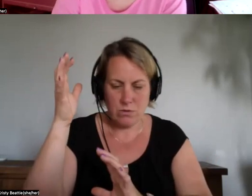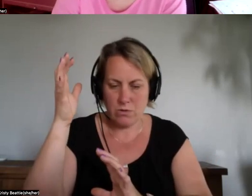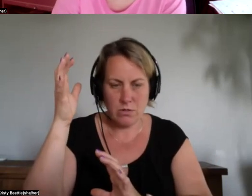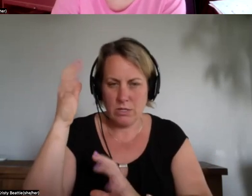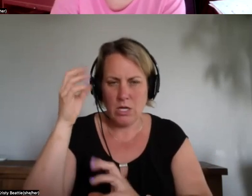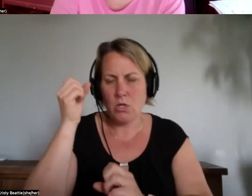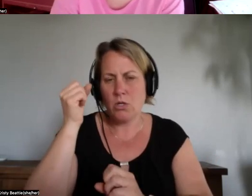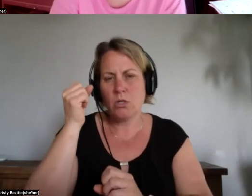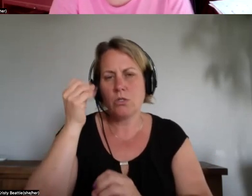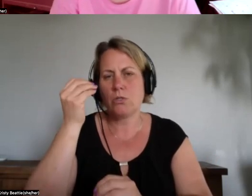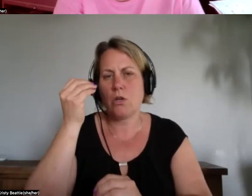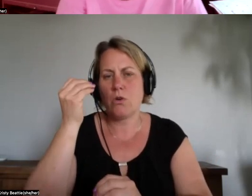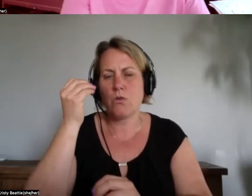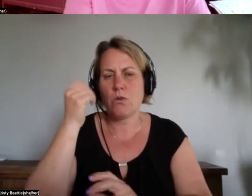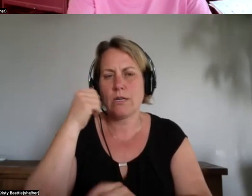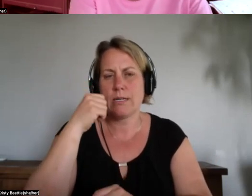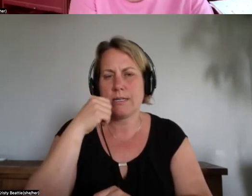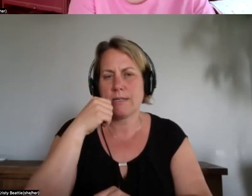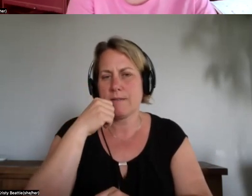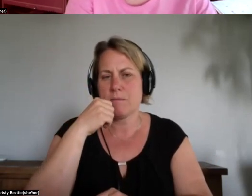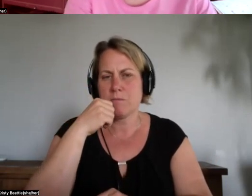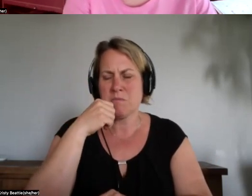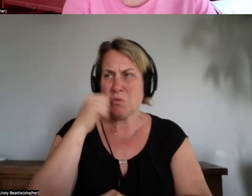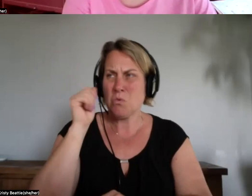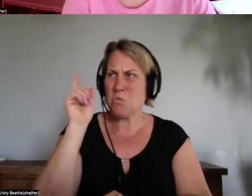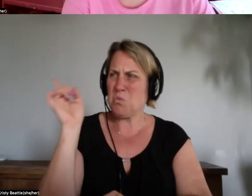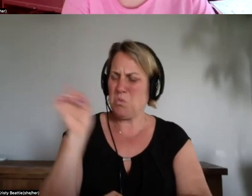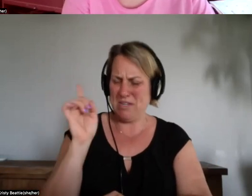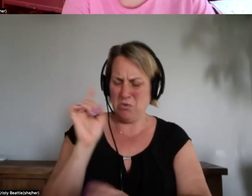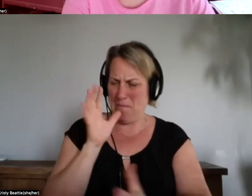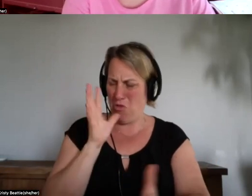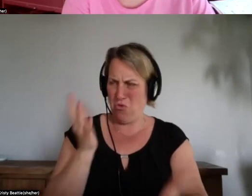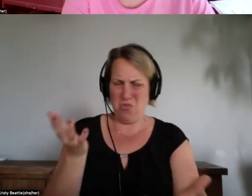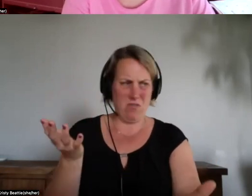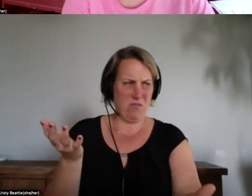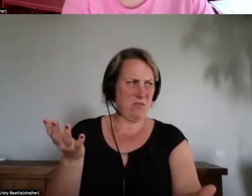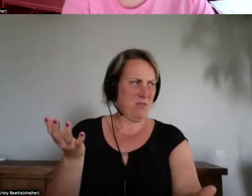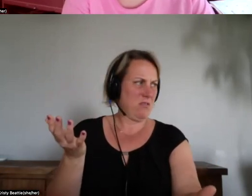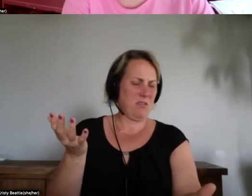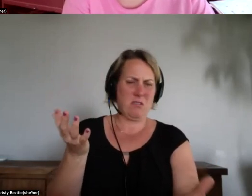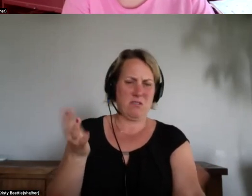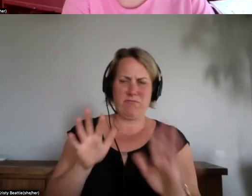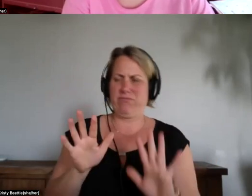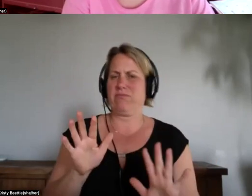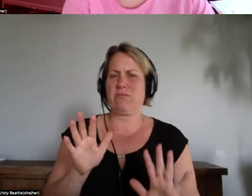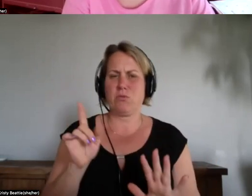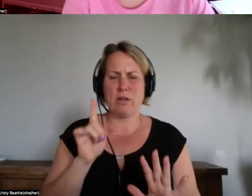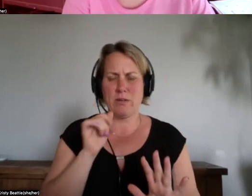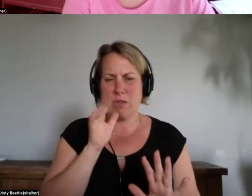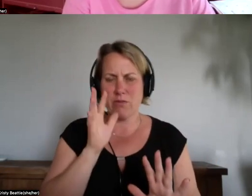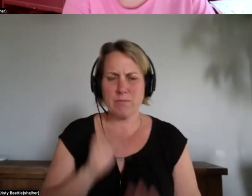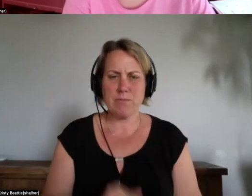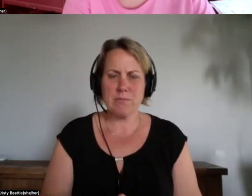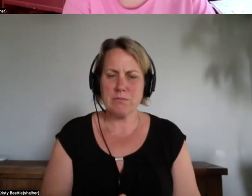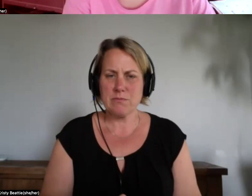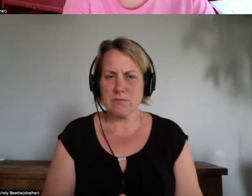so it where's the mother you know where's the mother there's